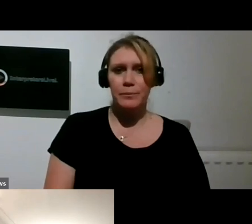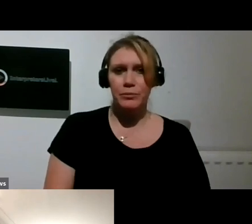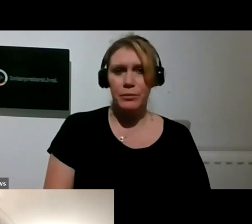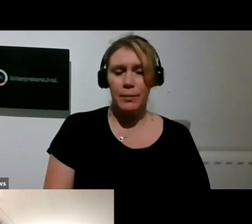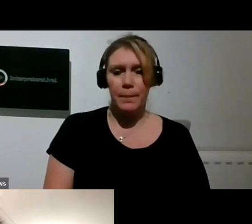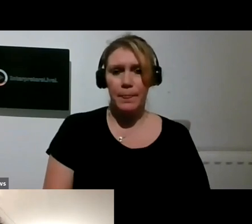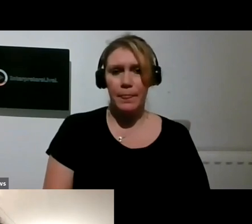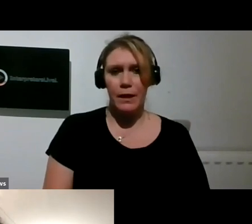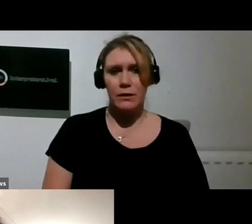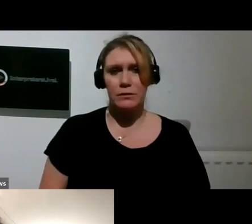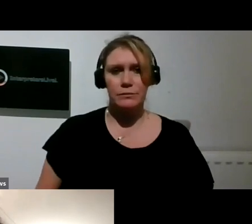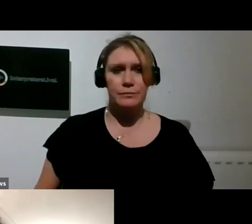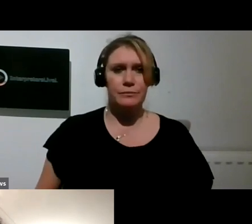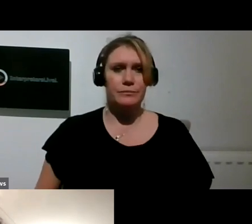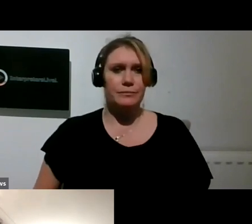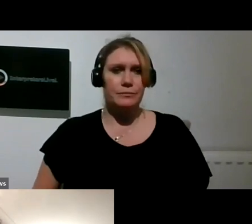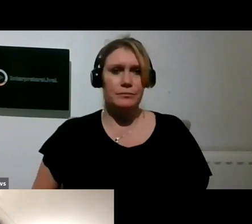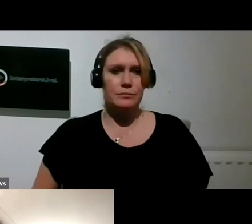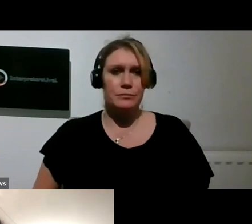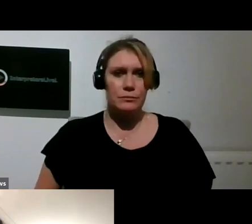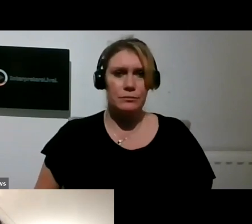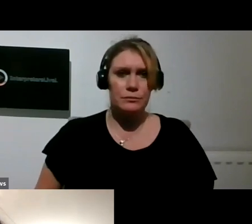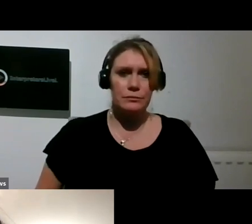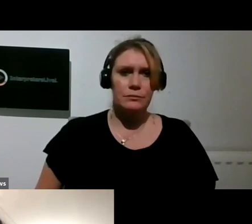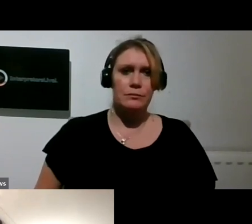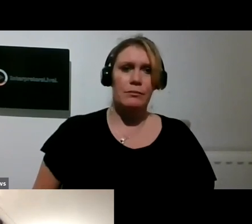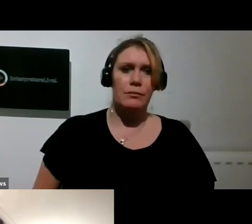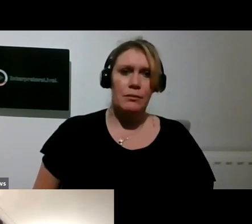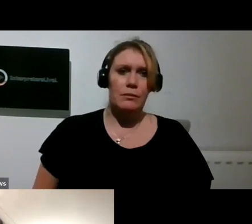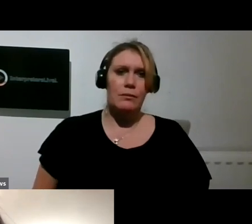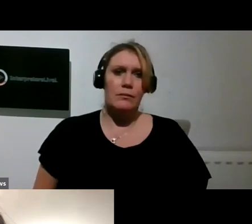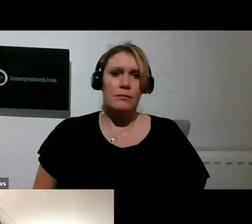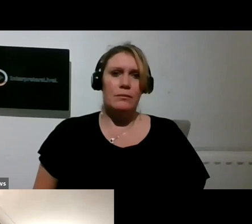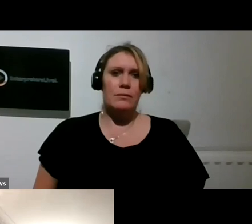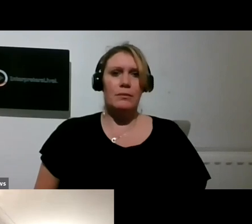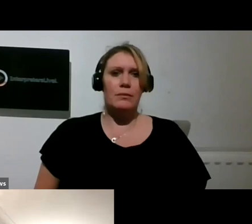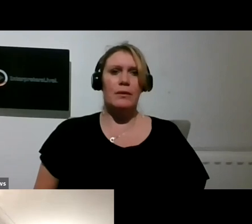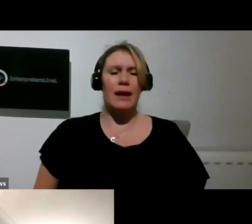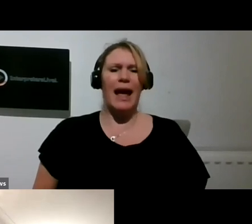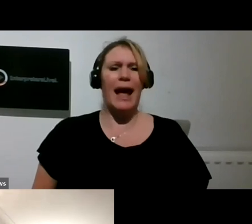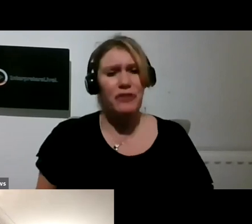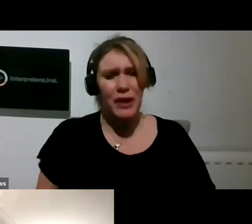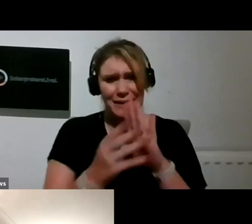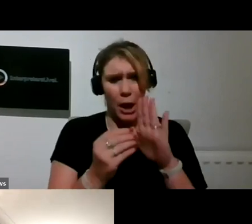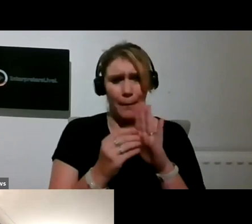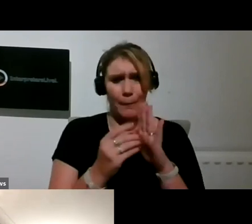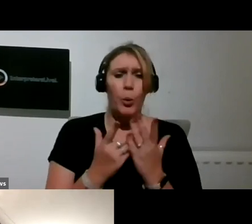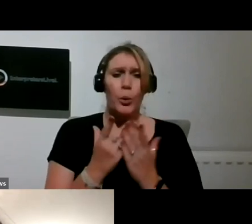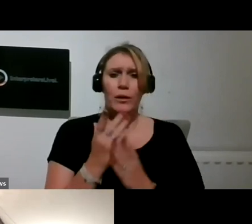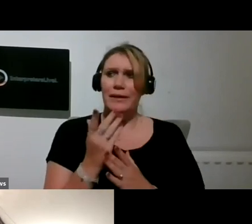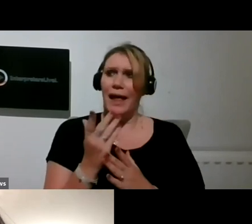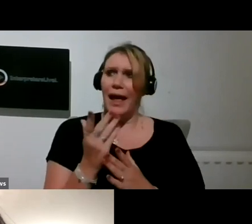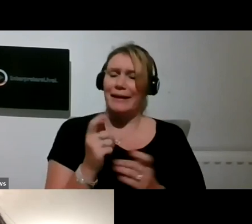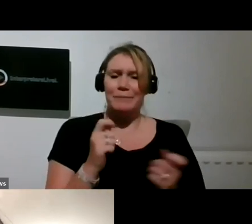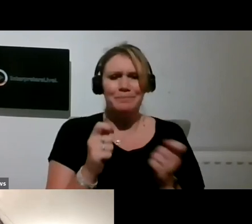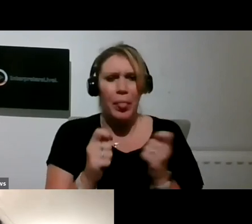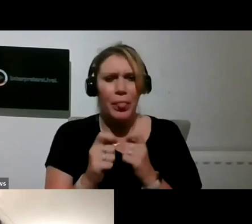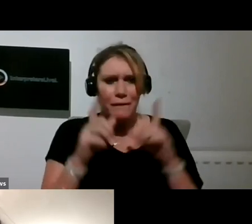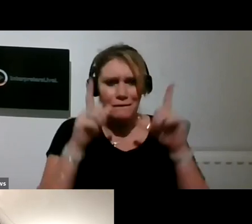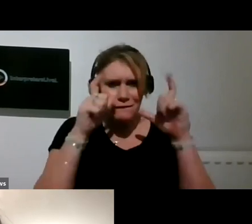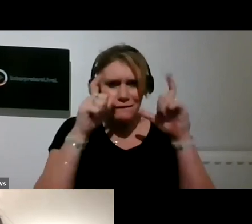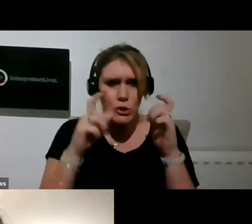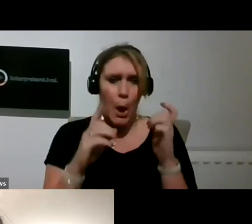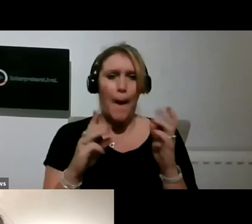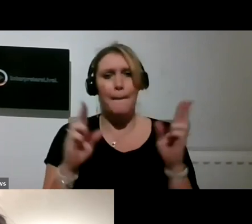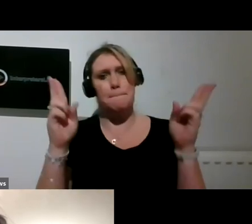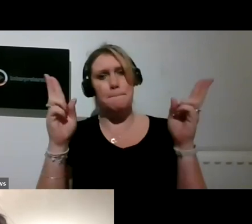the, the photo mode within gaming and, and using that as, as an art form